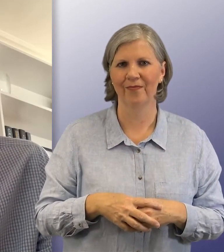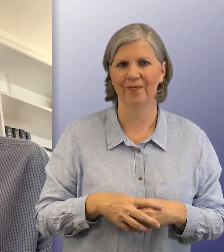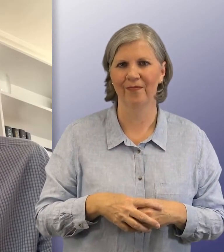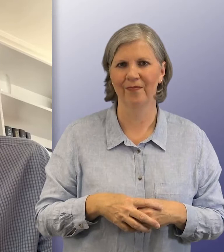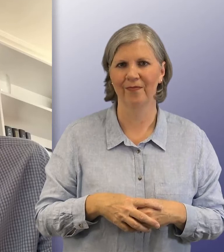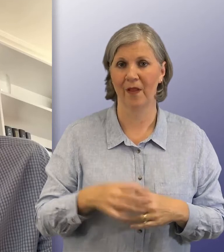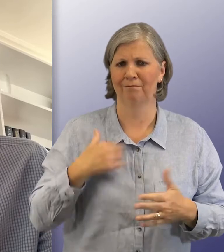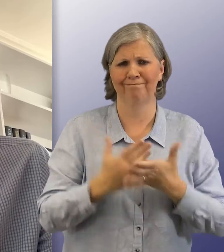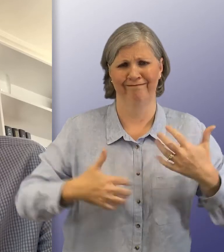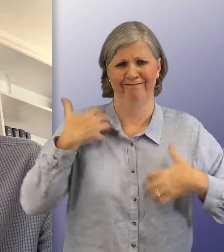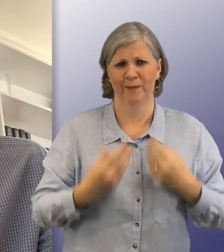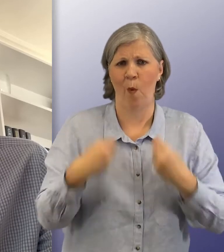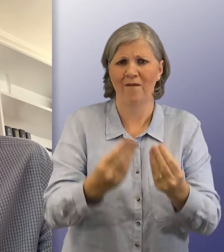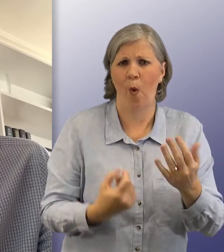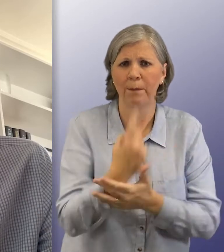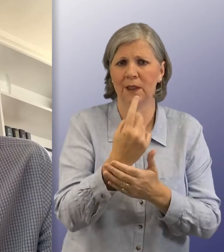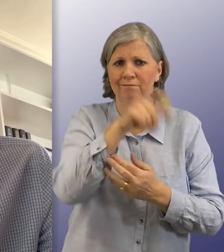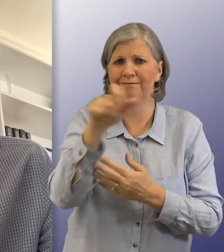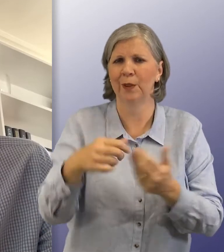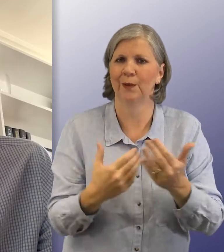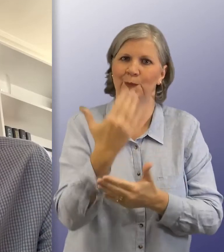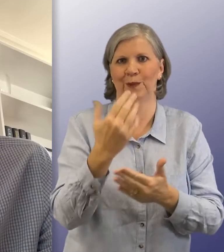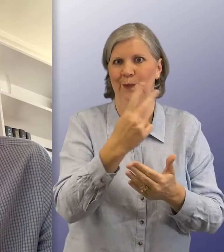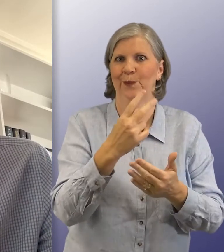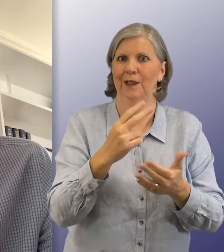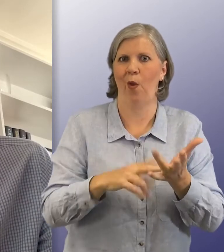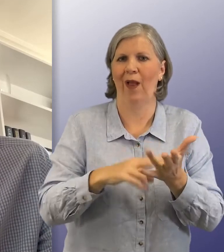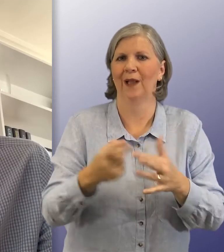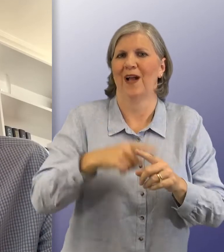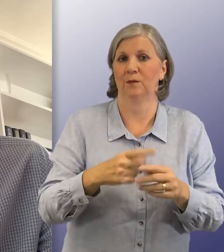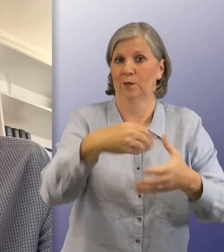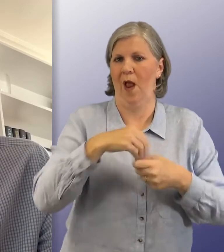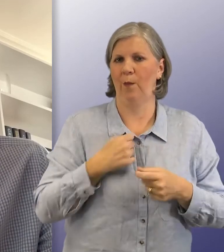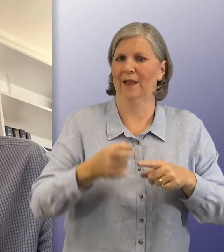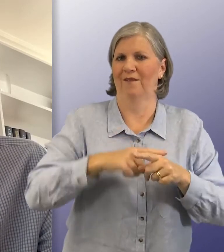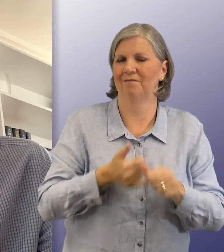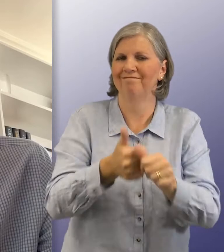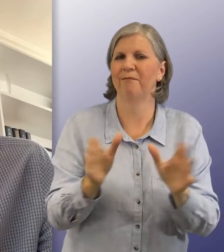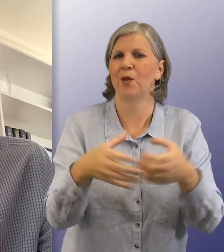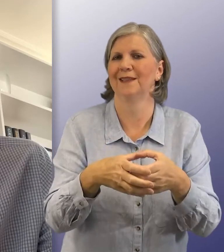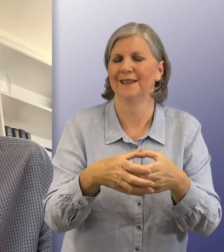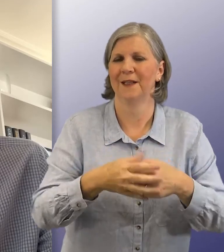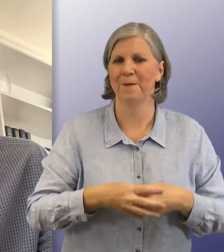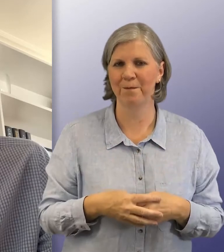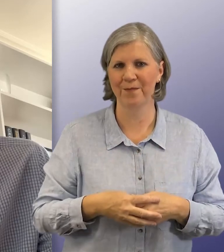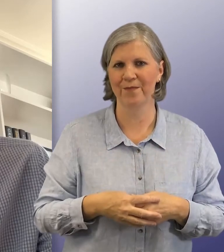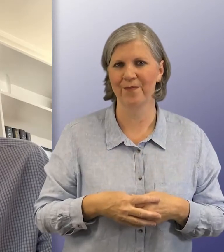So I'm really excited to be offering opportunities for two new non-executives to join our Executive Advisory Body.